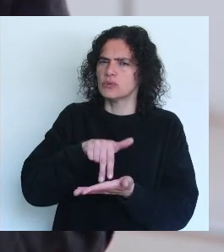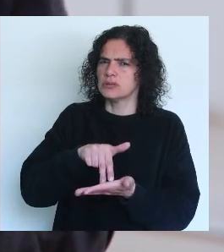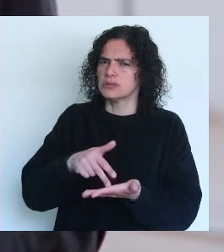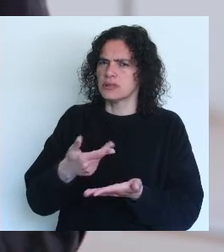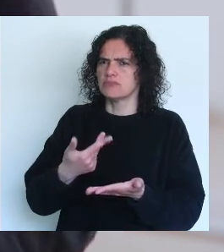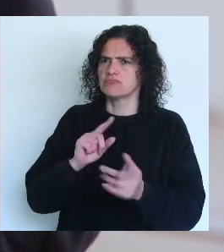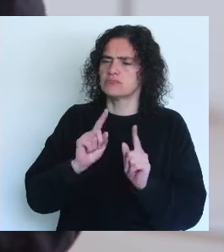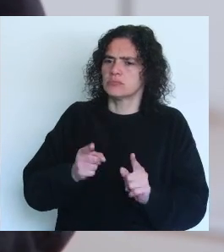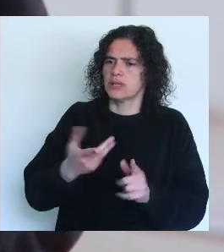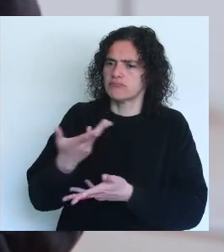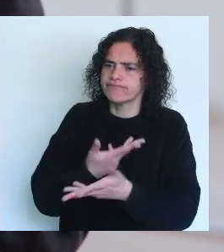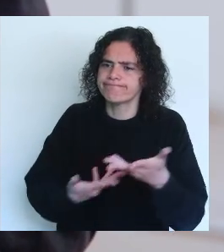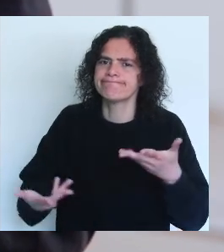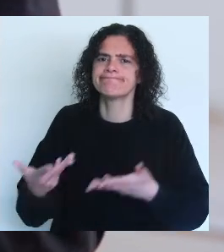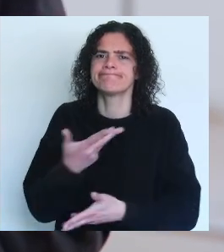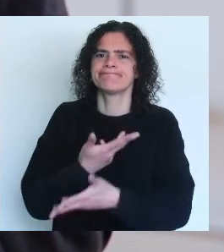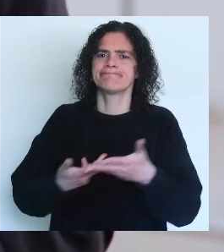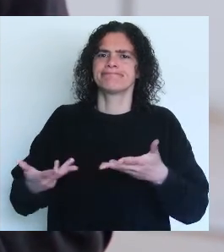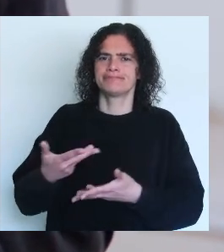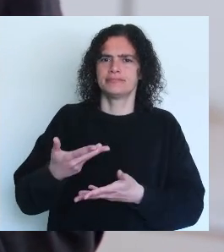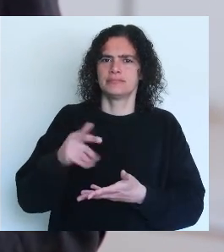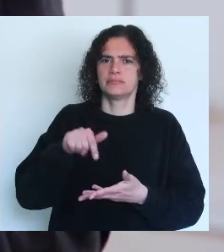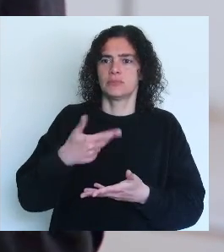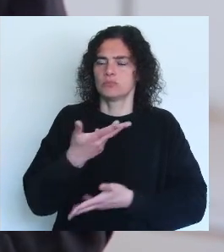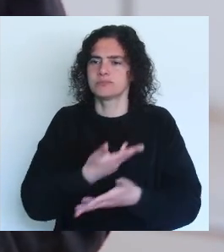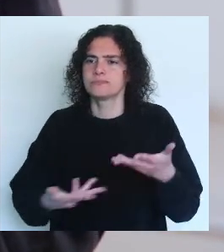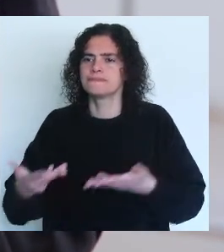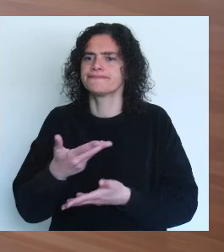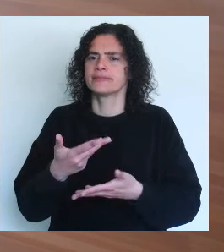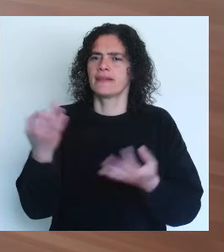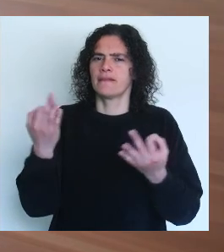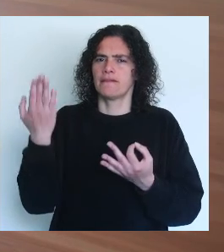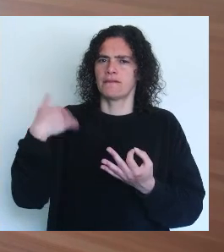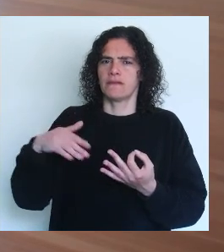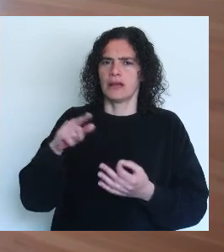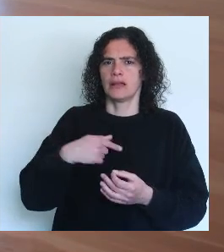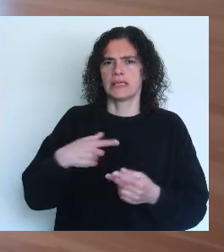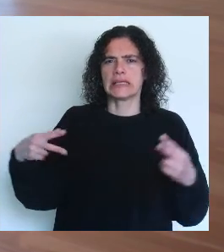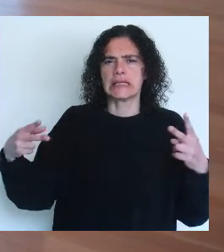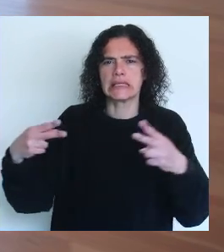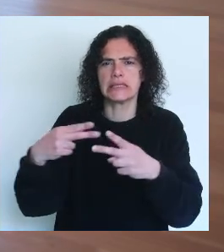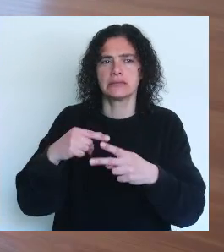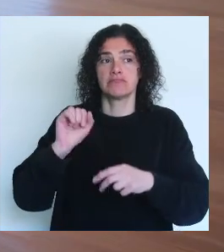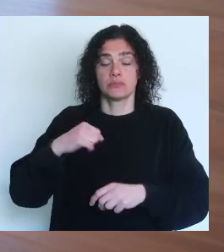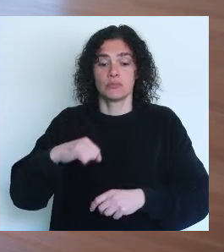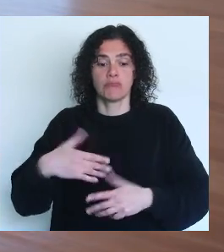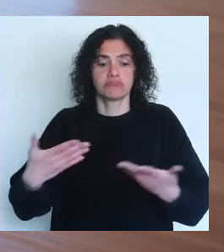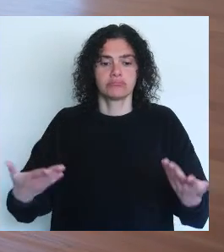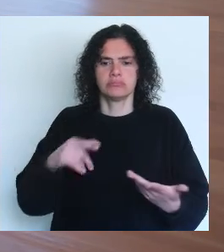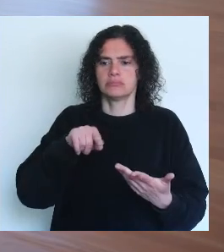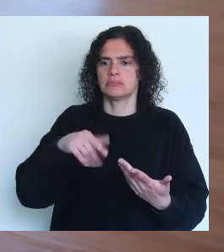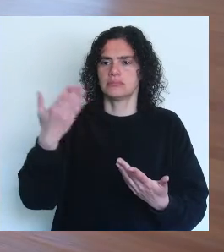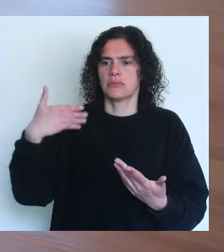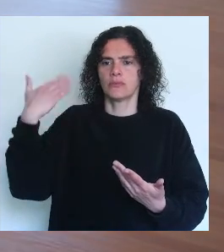position entering a conversation whether the conversation was critical or not with